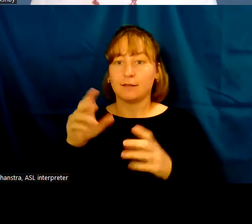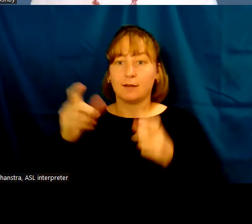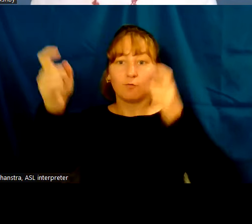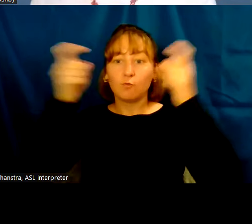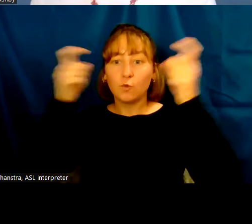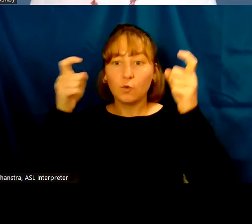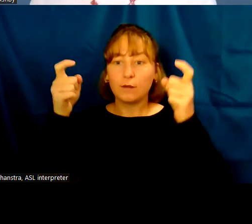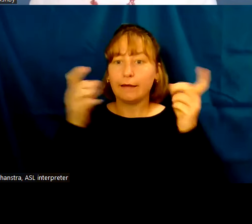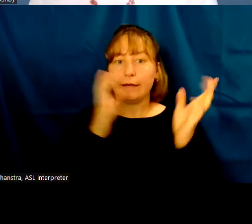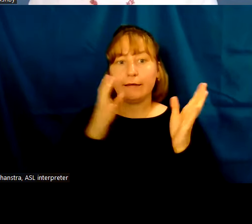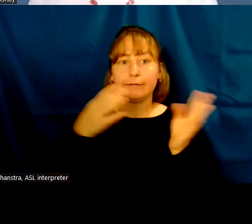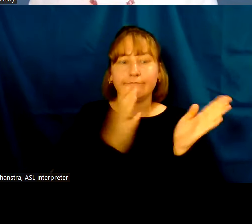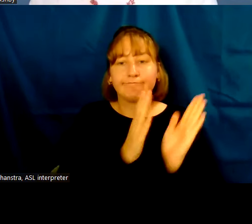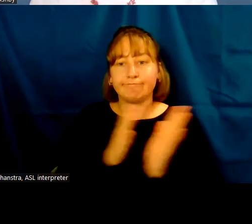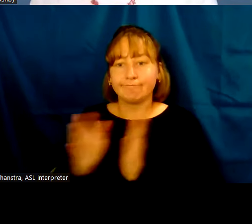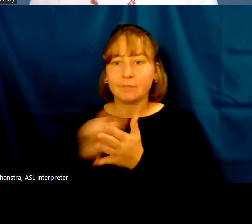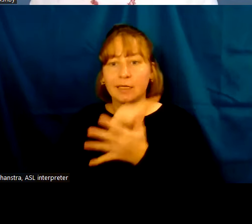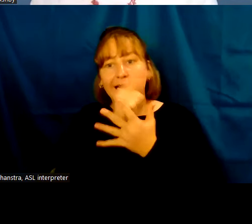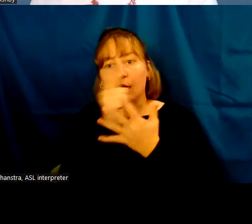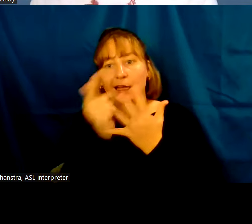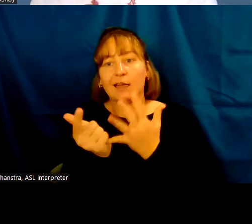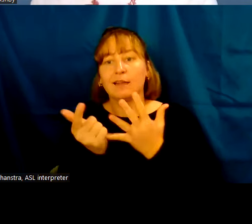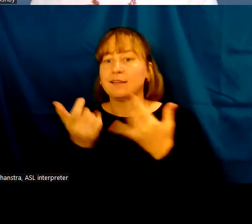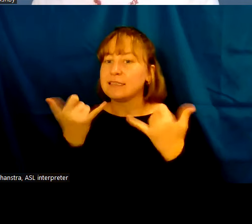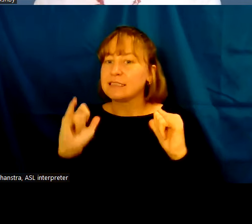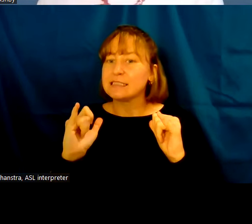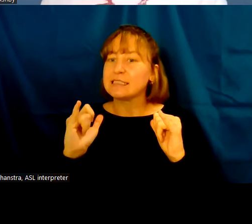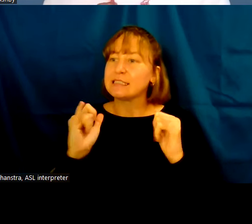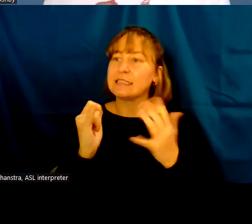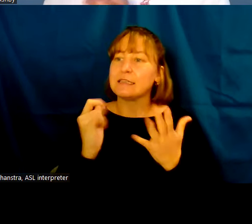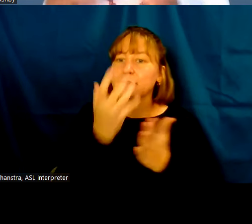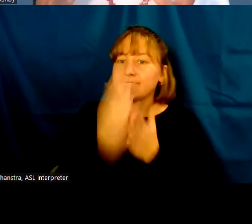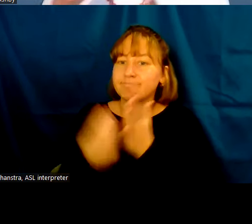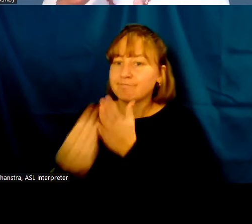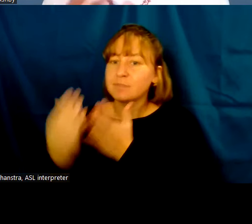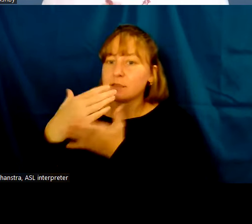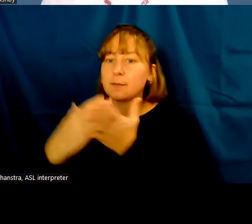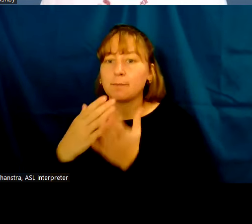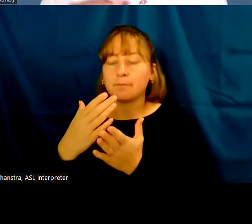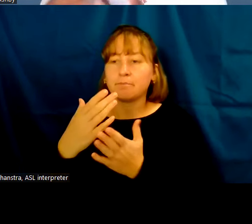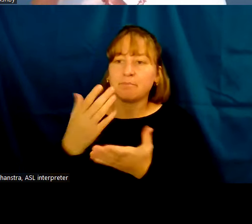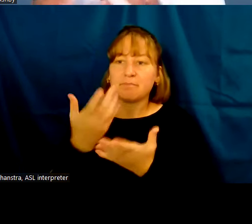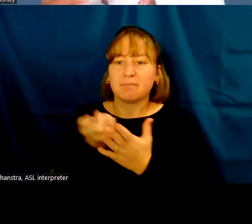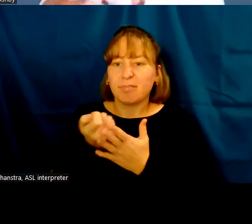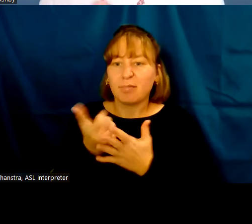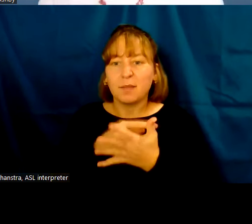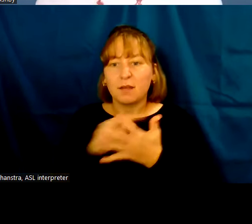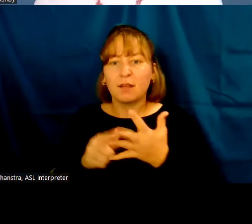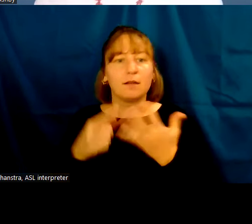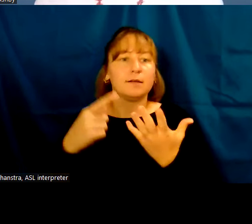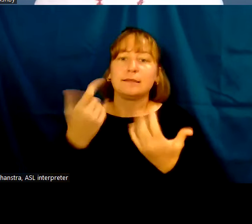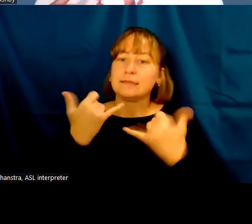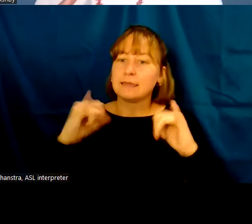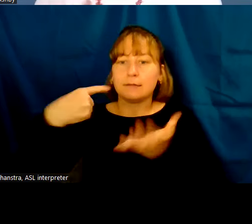still a bit piecemeal and debated. It changes